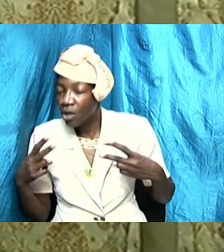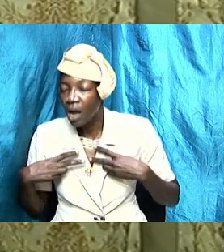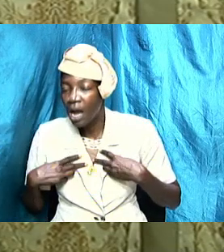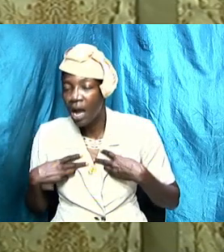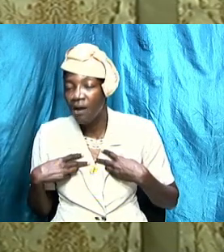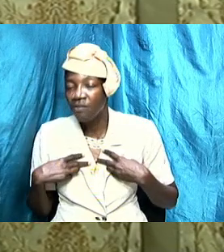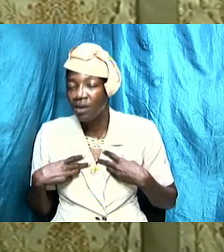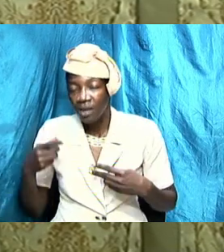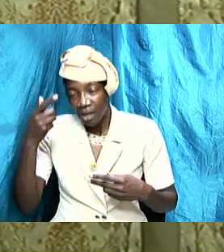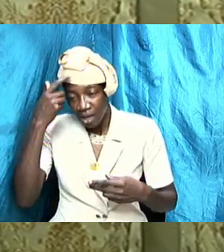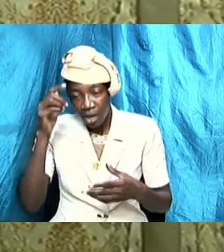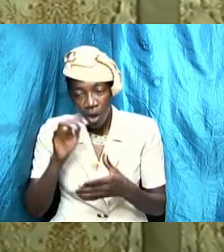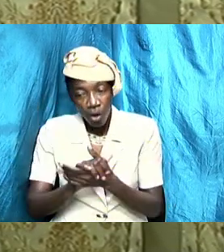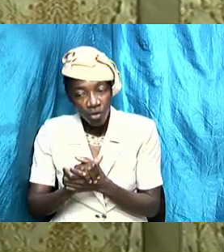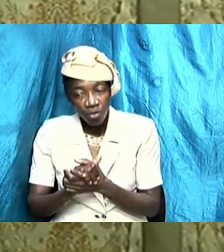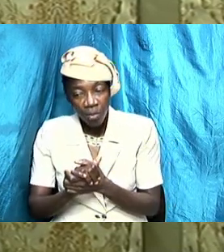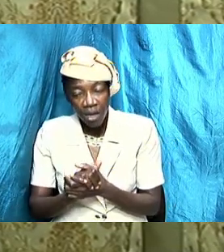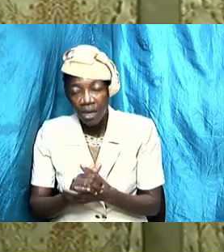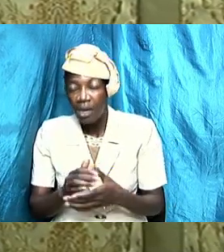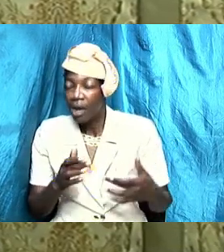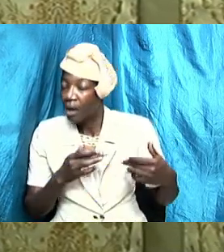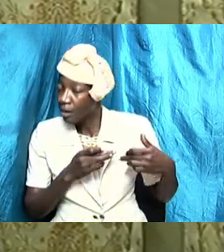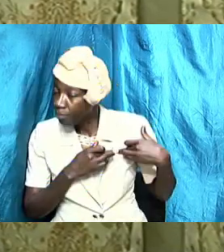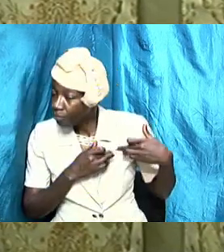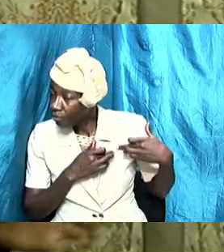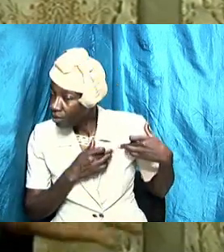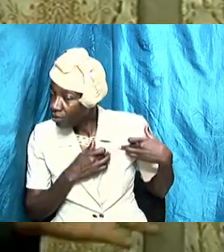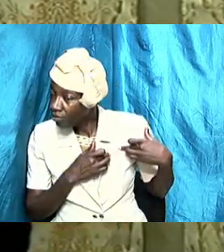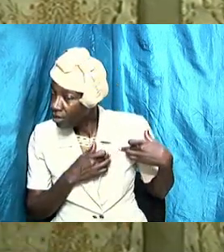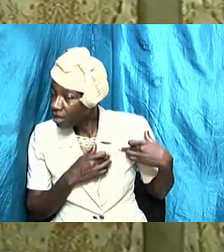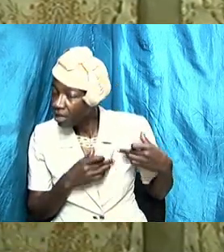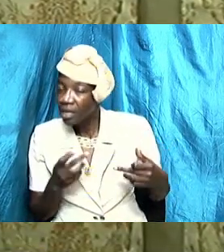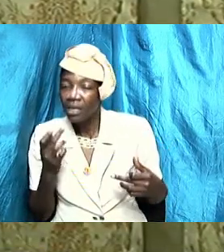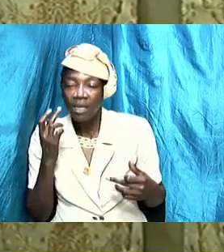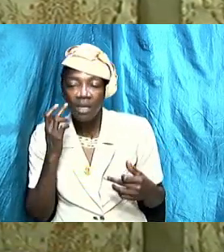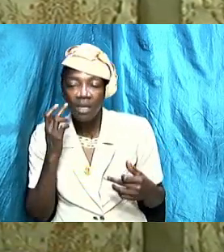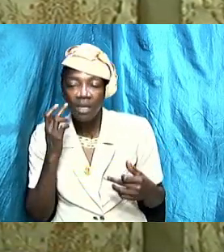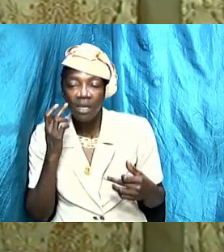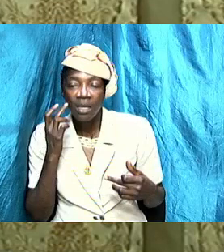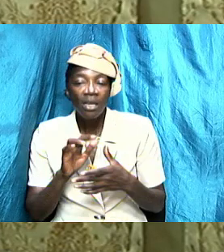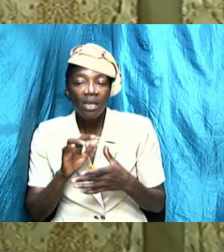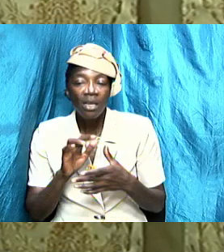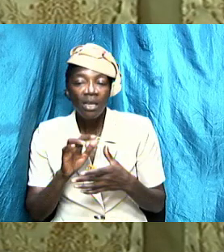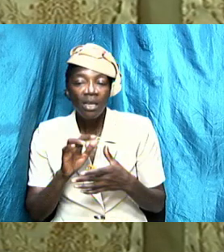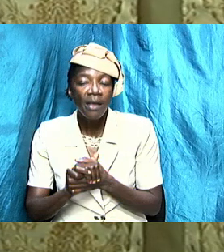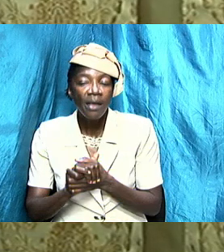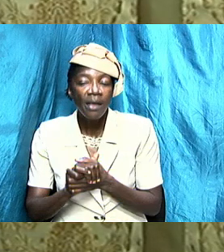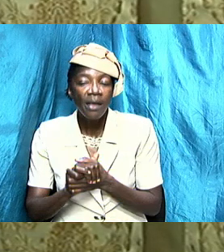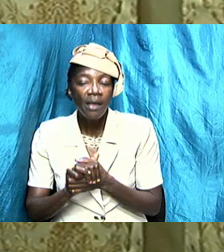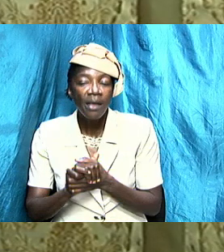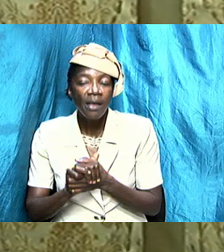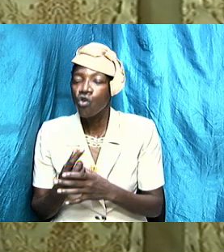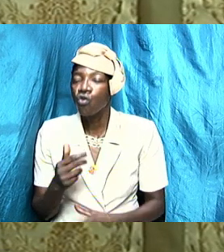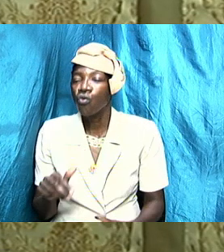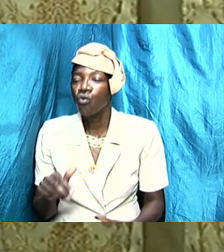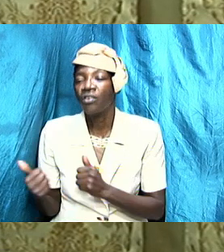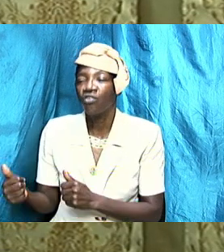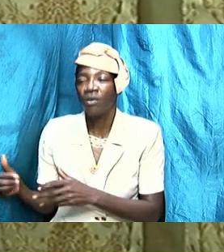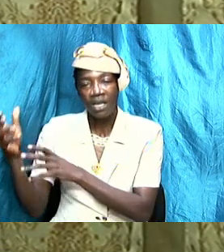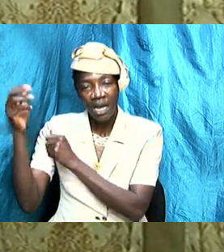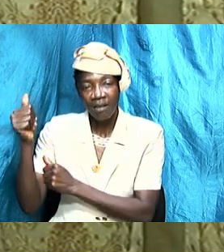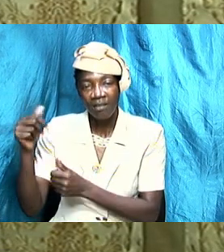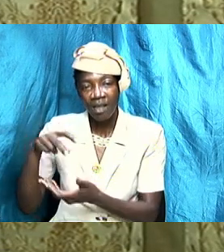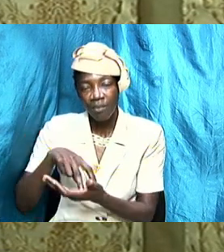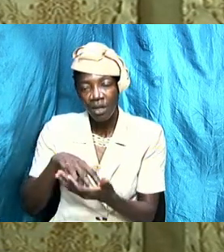of yours appreciate that wife of yours gloat in his strength and learn to accept his weakness